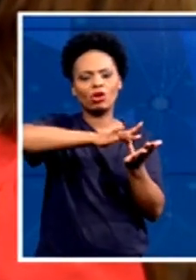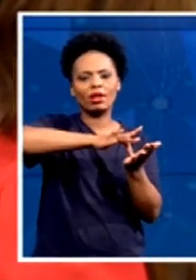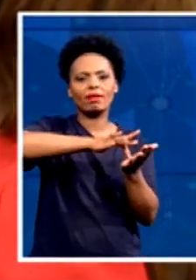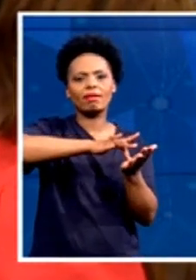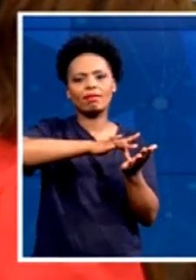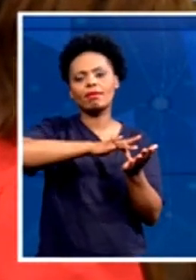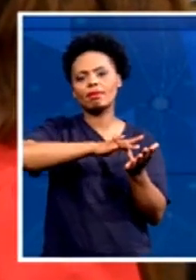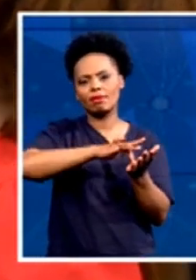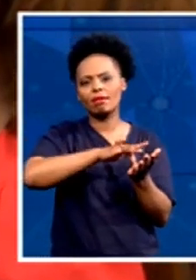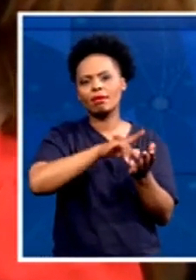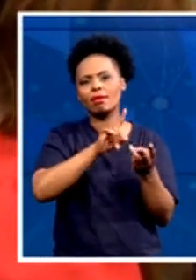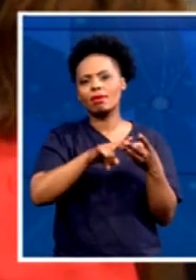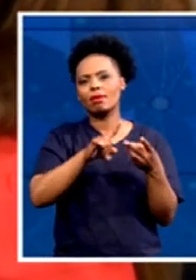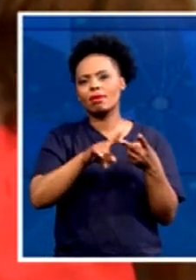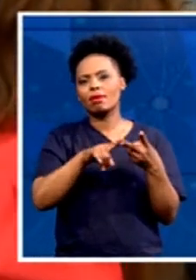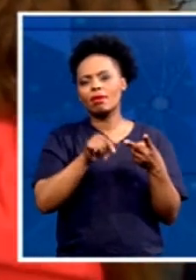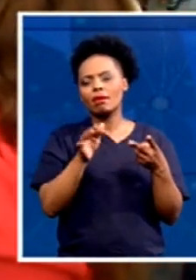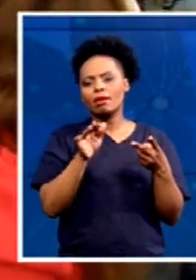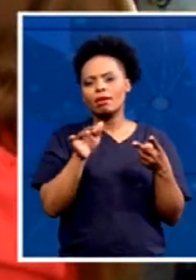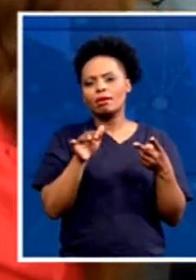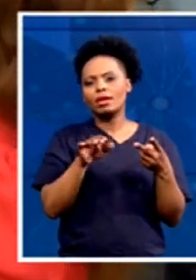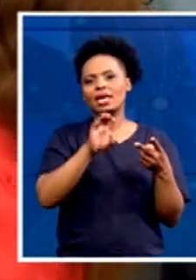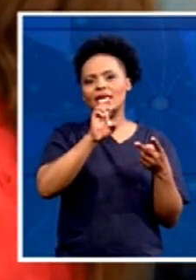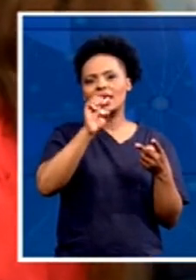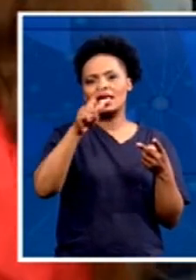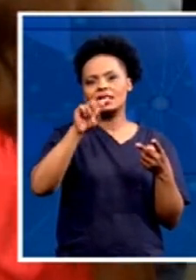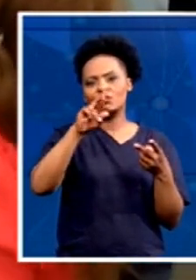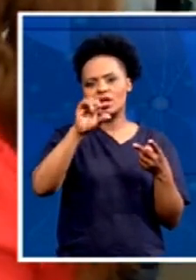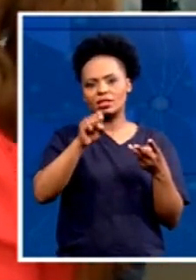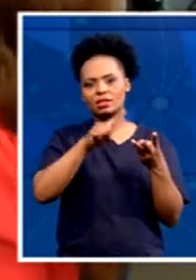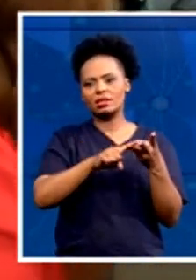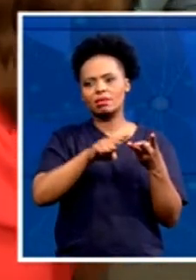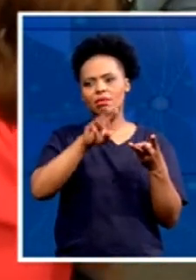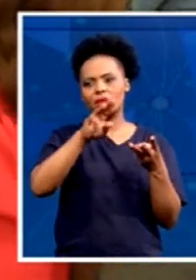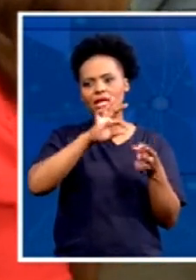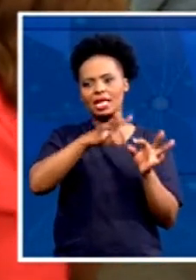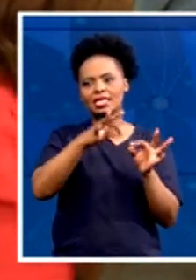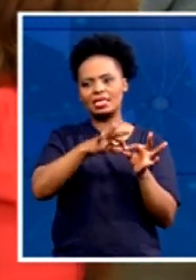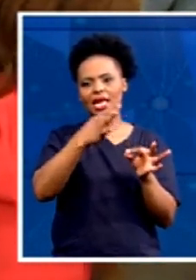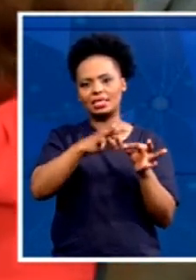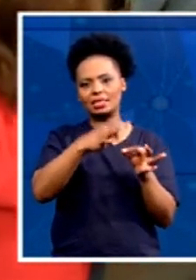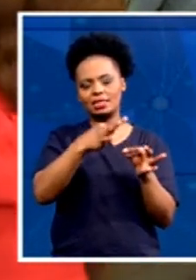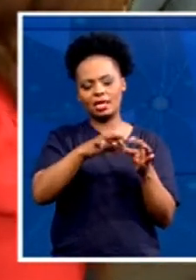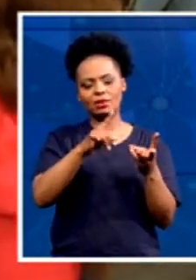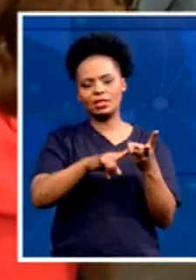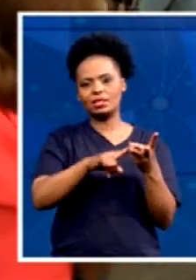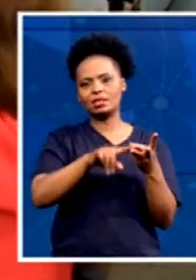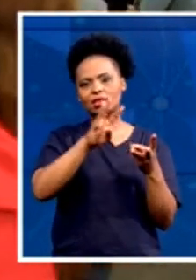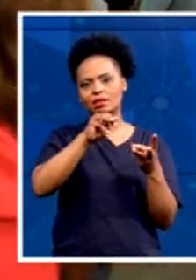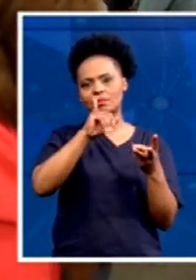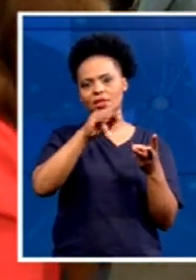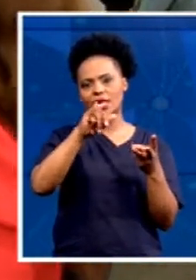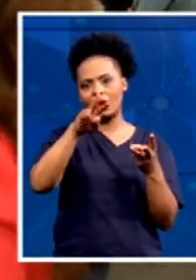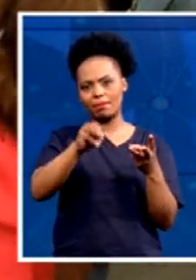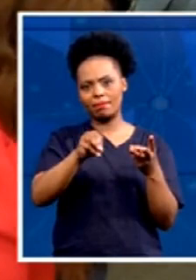Asteris and Lodium. So what main takeaways from this speech will you be implementing within those wards